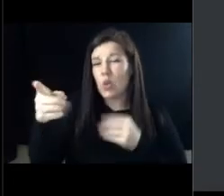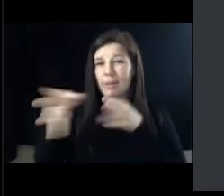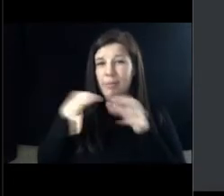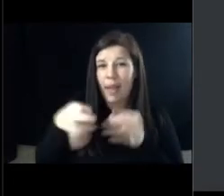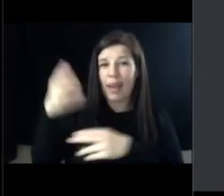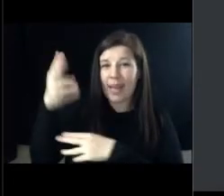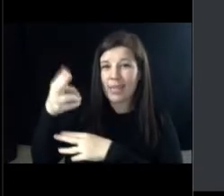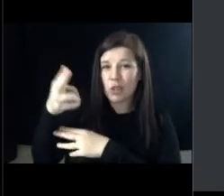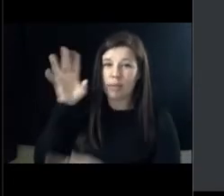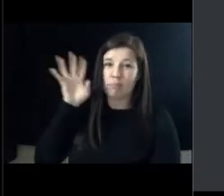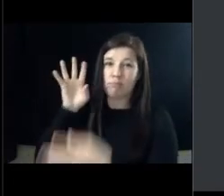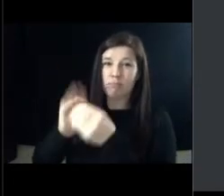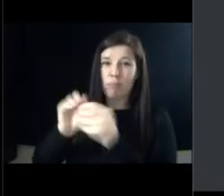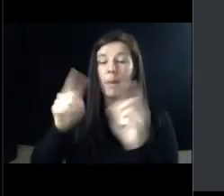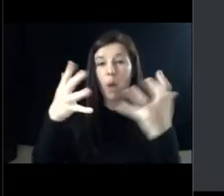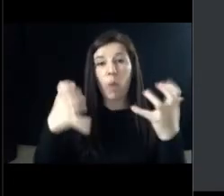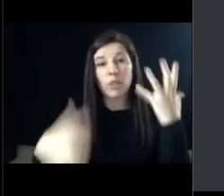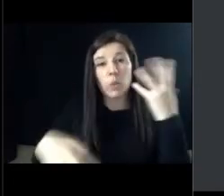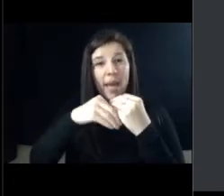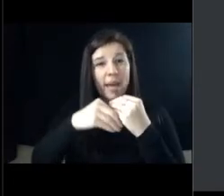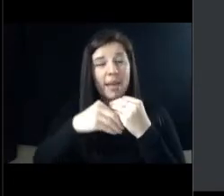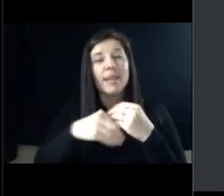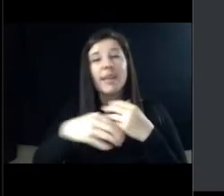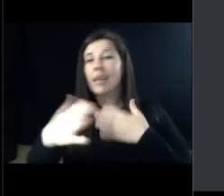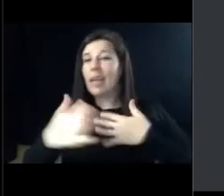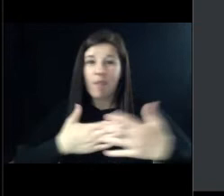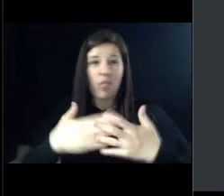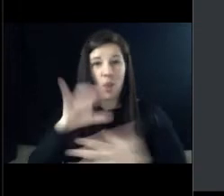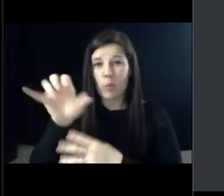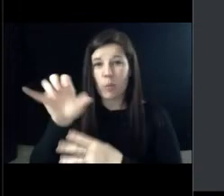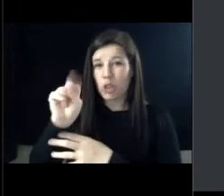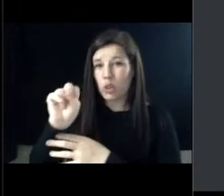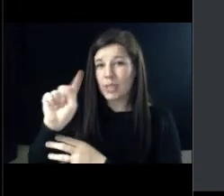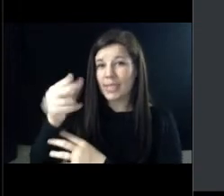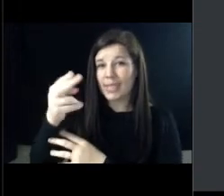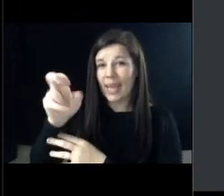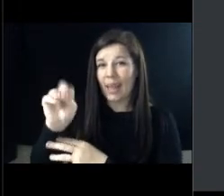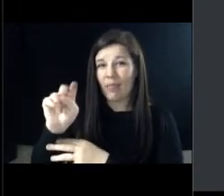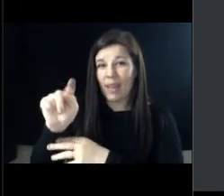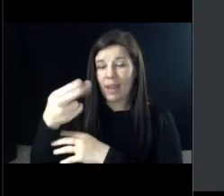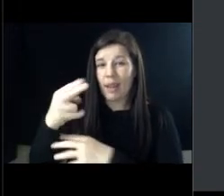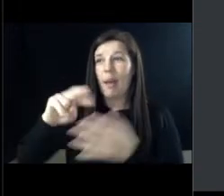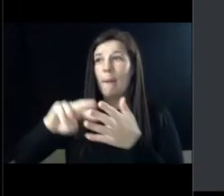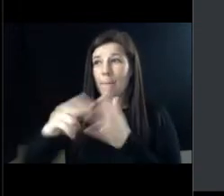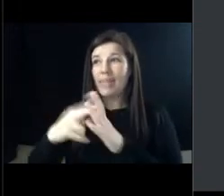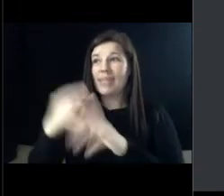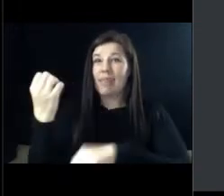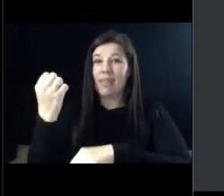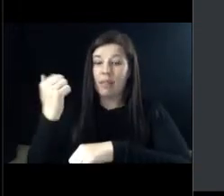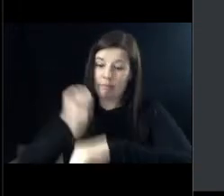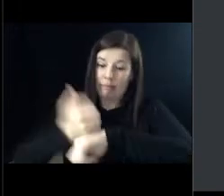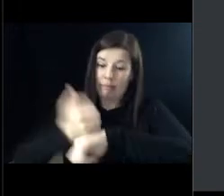And I do want to add that even though Juneteenth marks the knowledge of knowing that slavery ended,